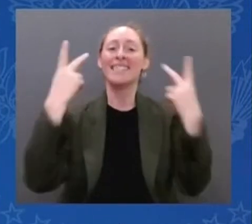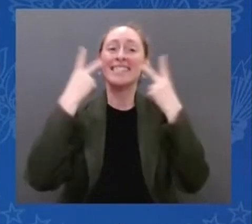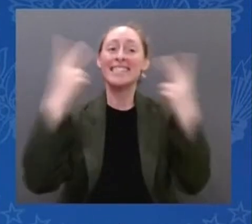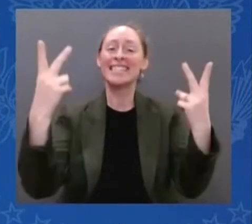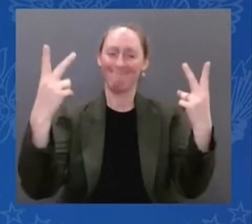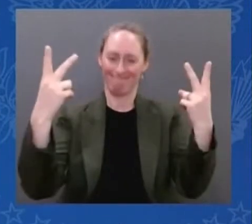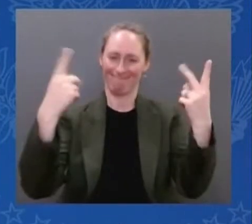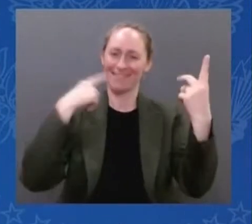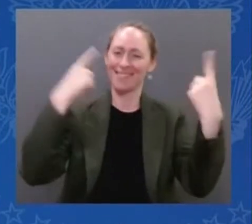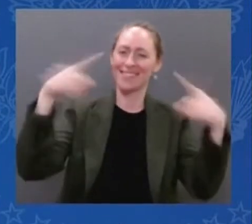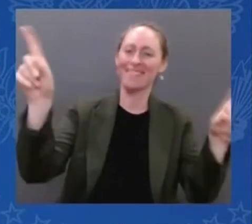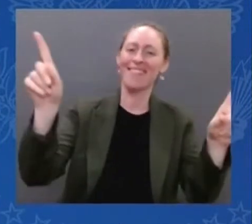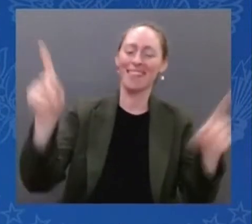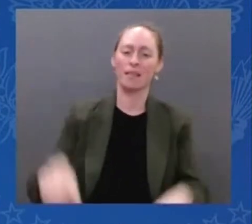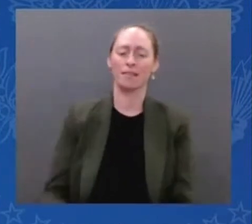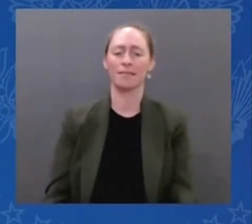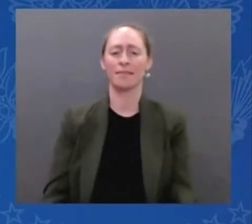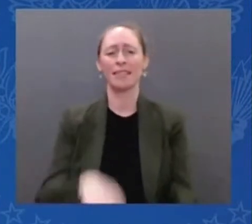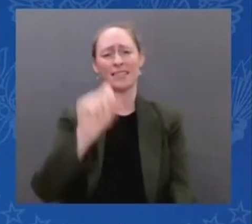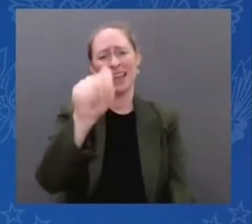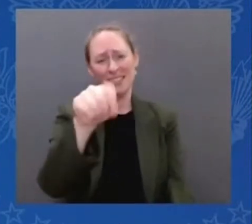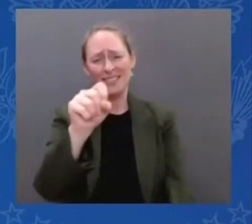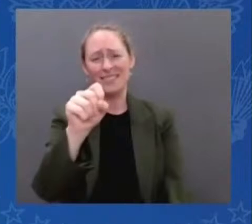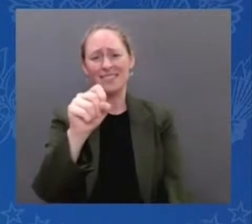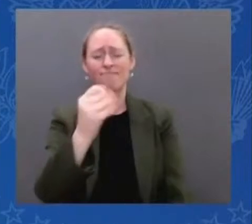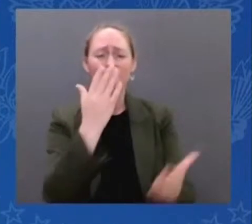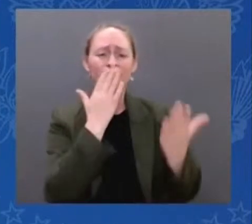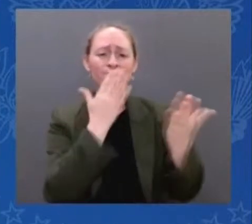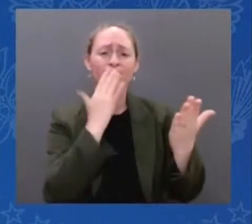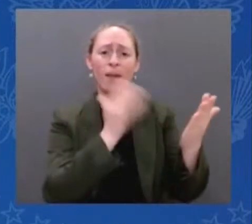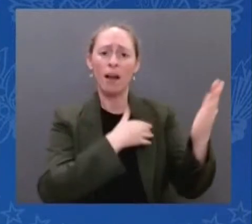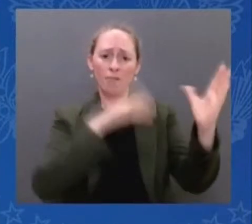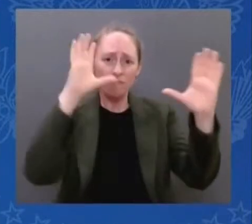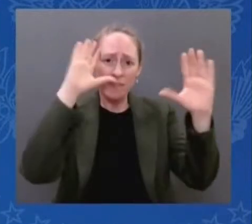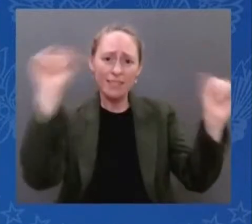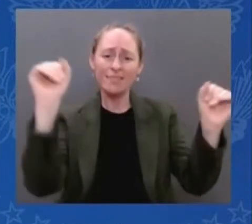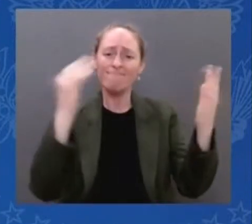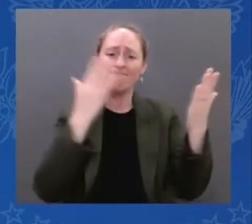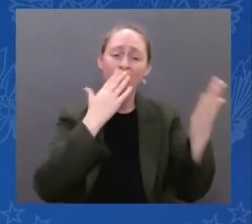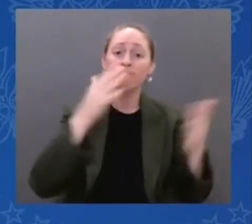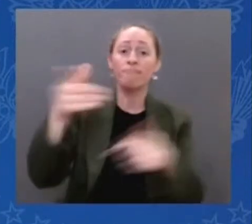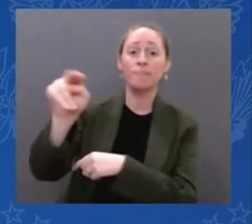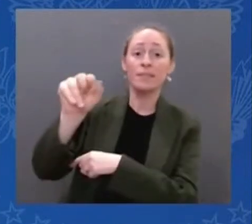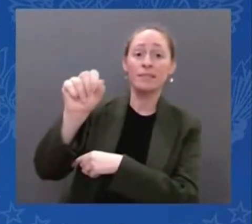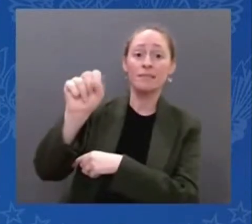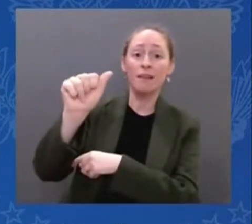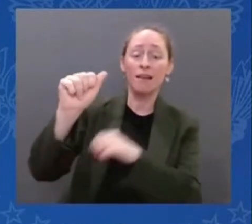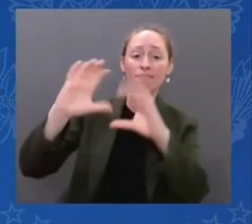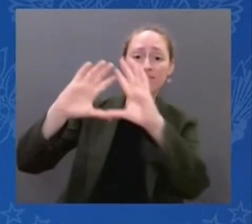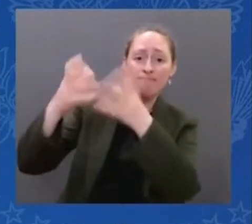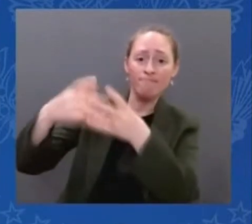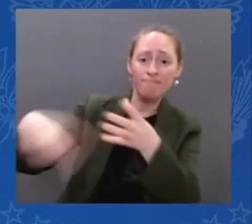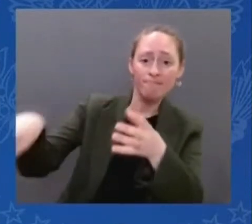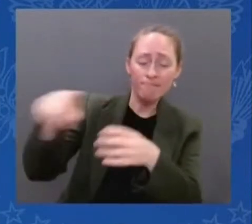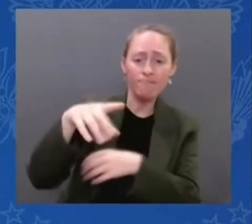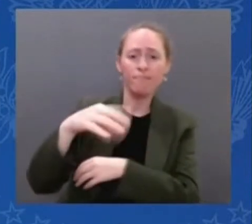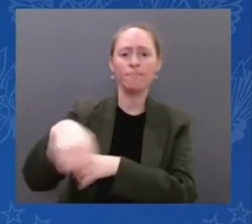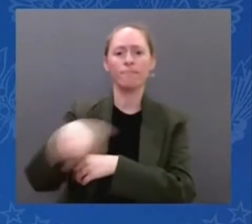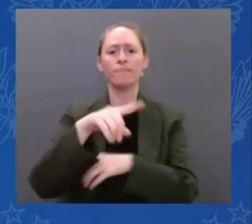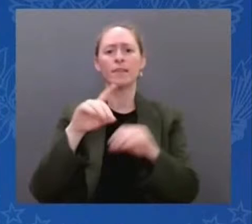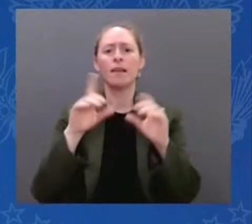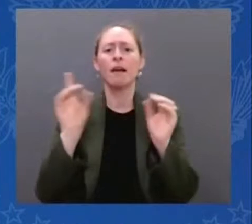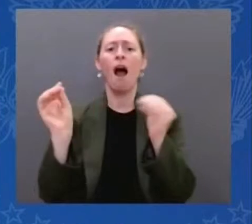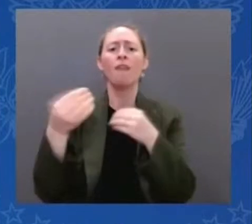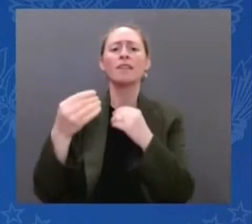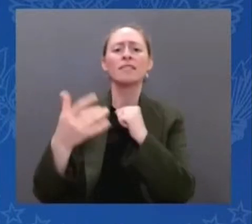Administrator, Bill Nelson, and the Office of Science and Technology Policy Acting Director, Dr. Alondra Nelson. Thank you